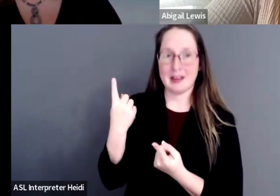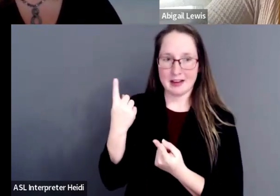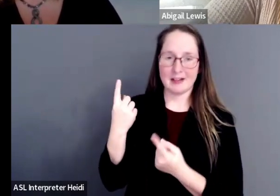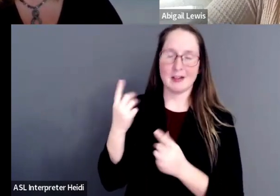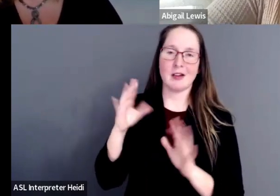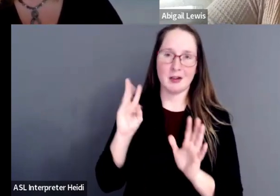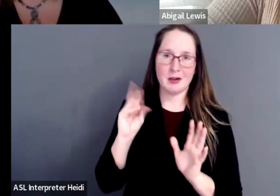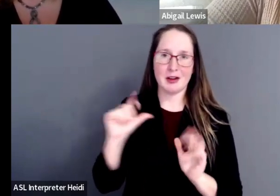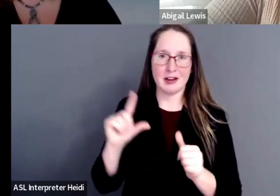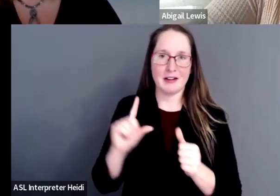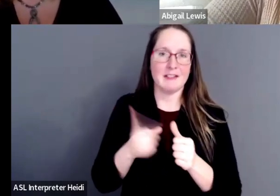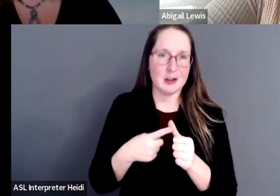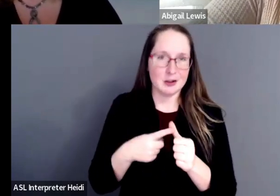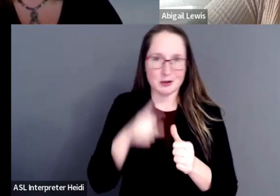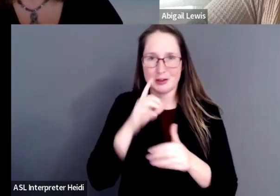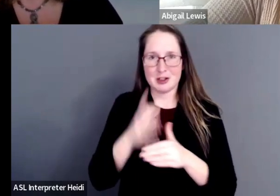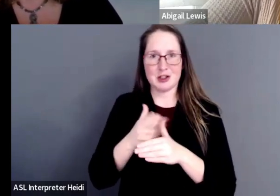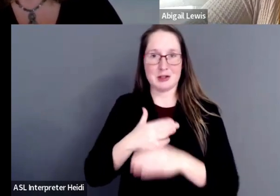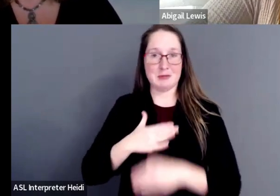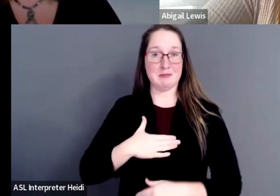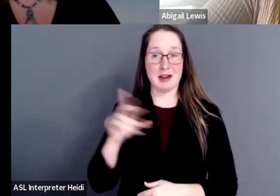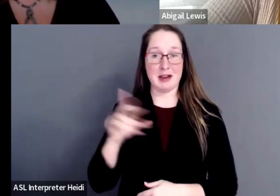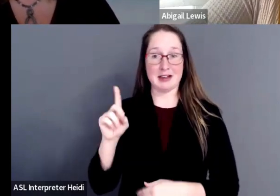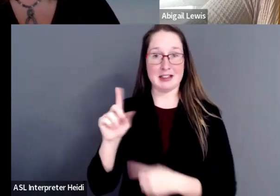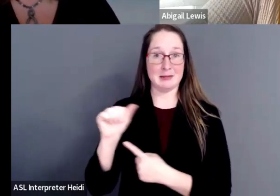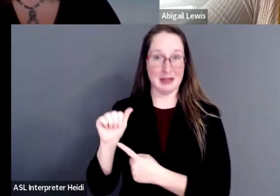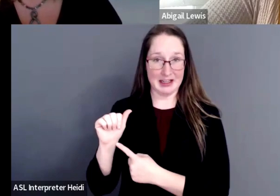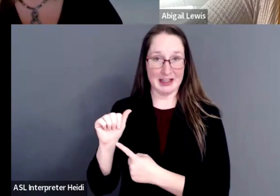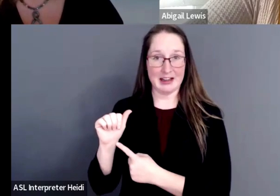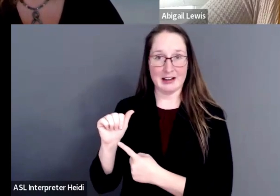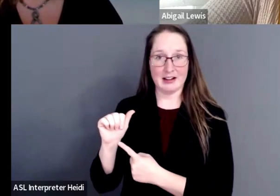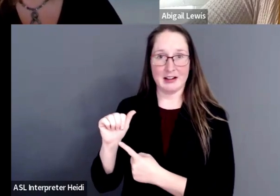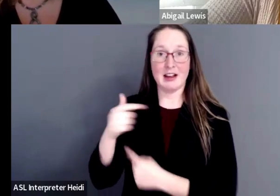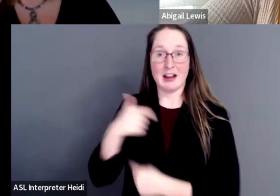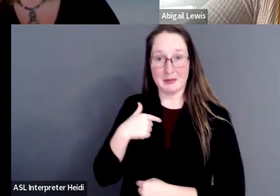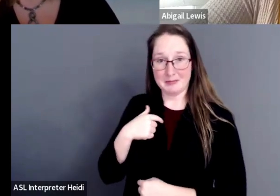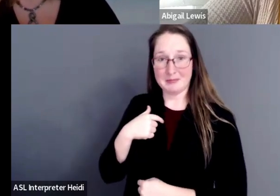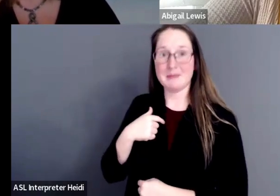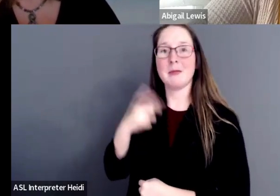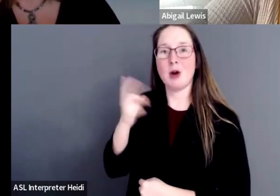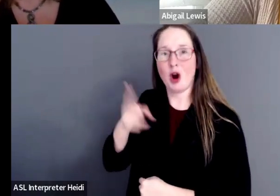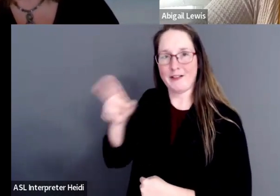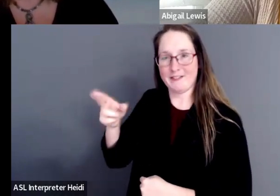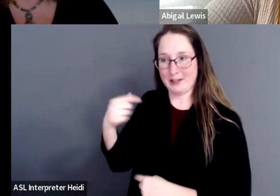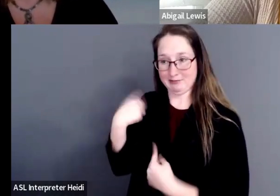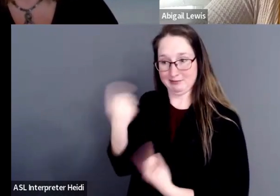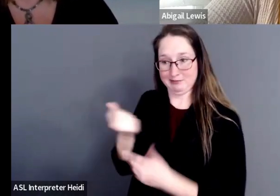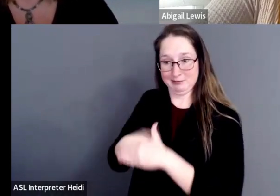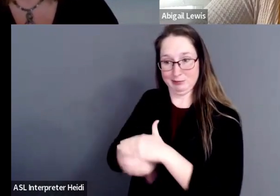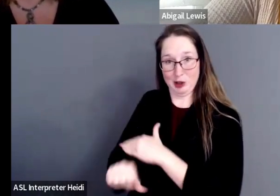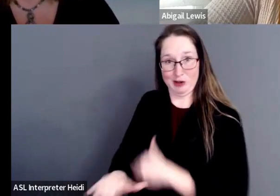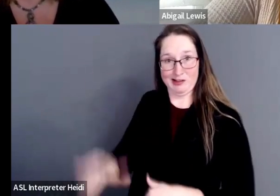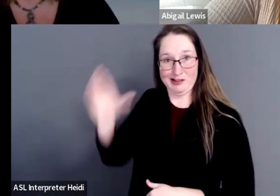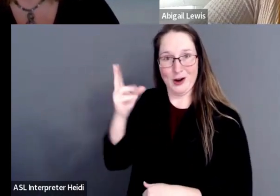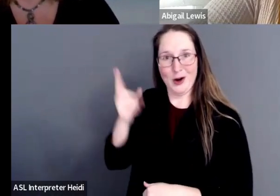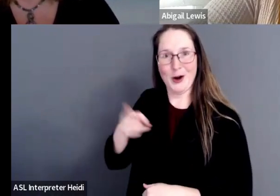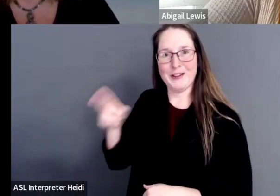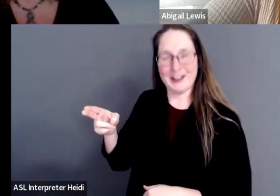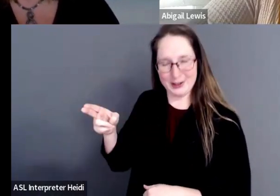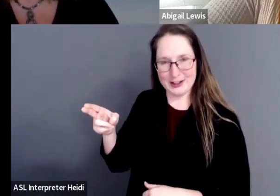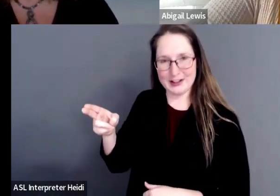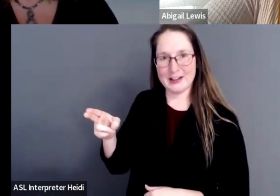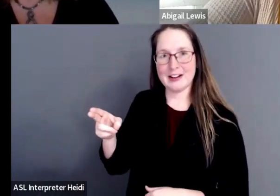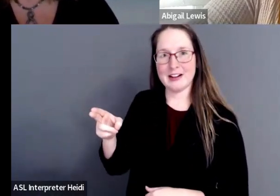of all, to share my disability. I am hard of hearing since birth. And I,